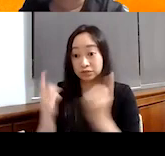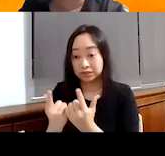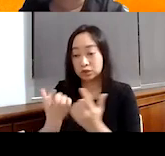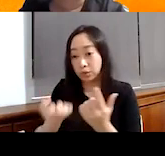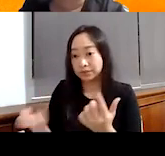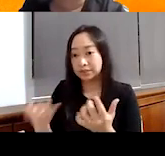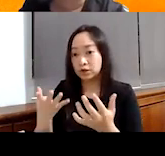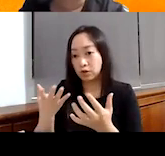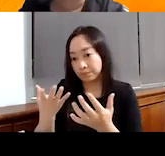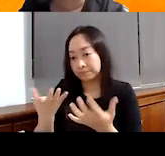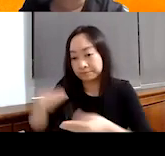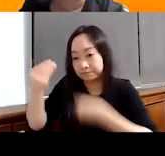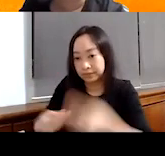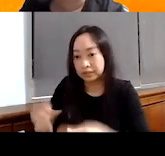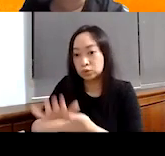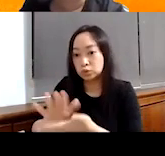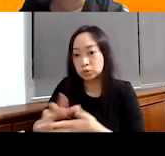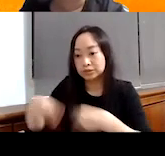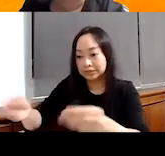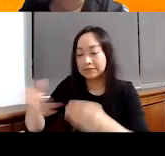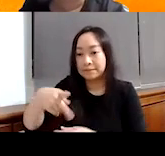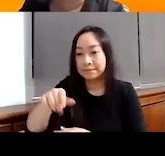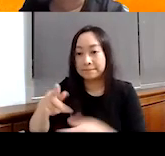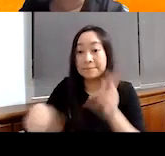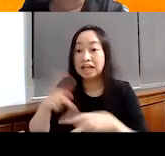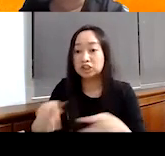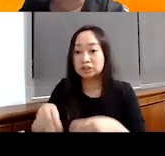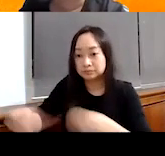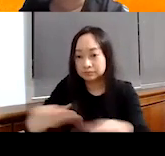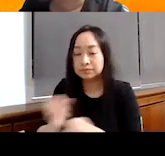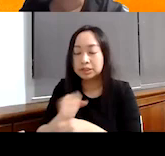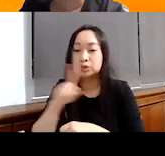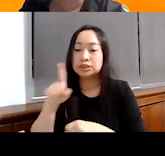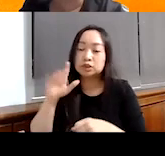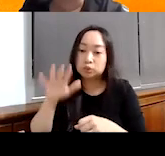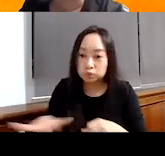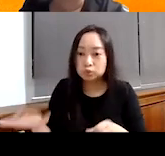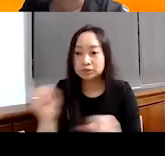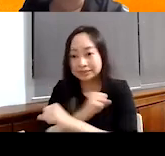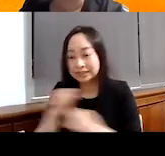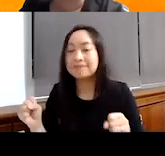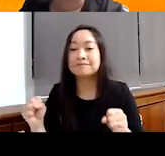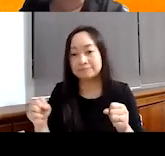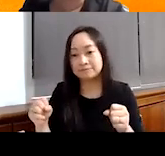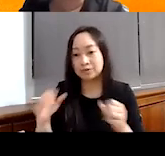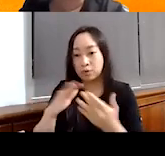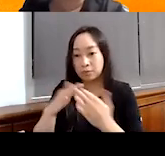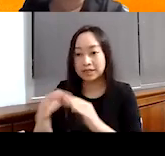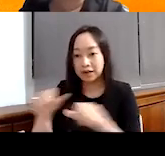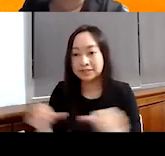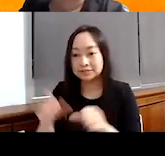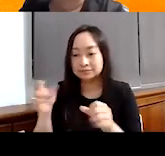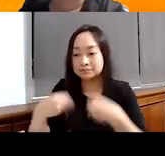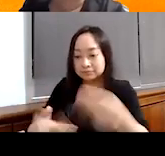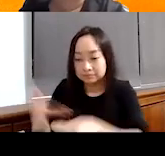as well as the schools received packages to make sure that schools are safe and community areas are safe. And so again, it was a lot